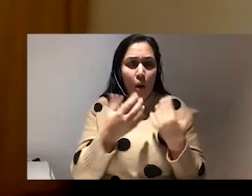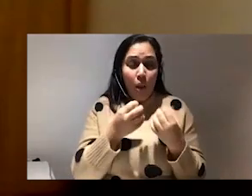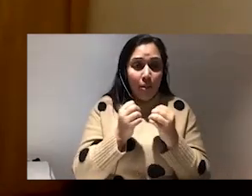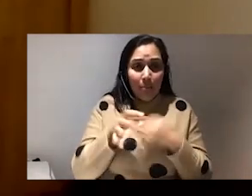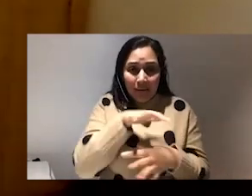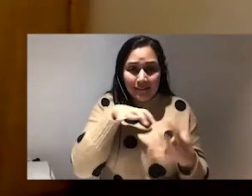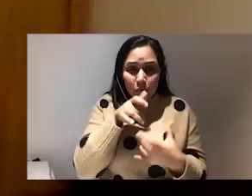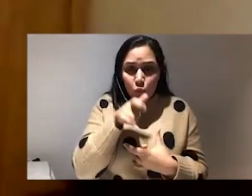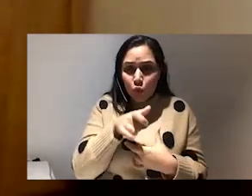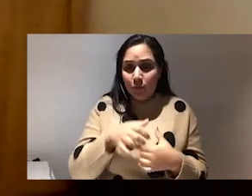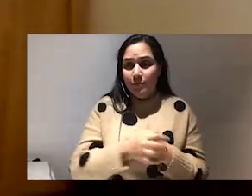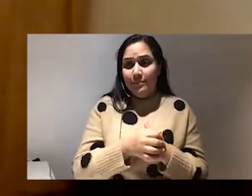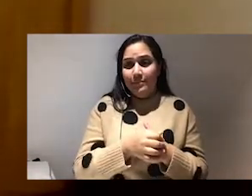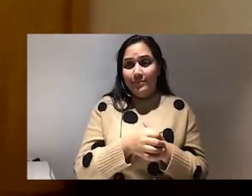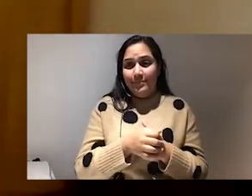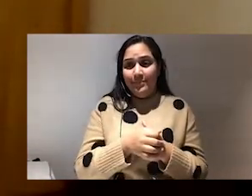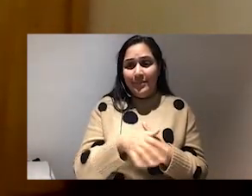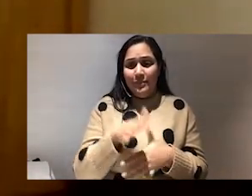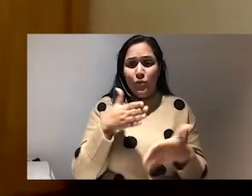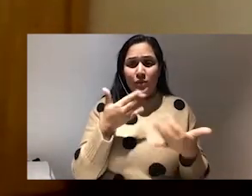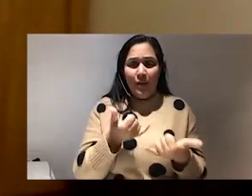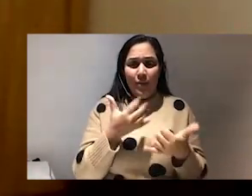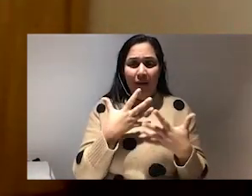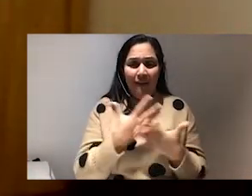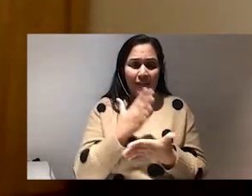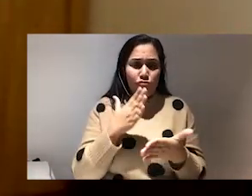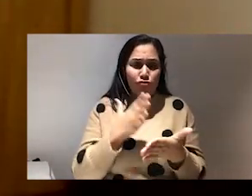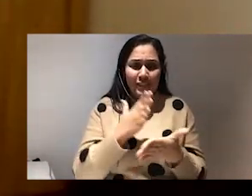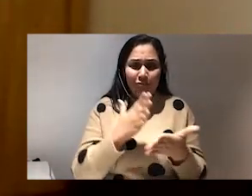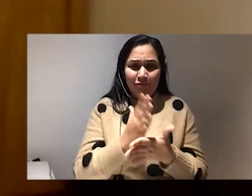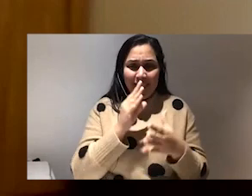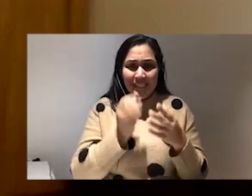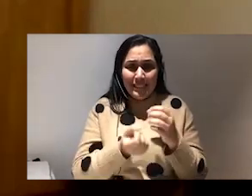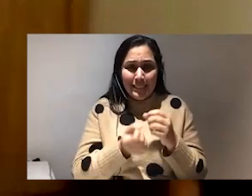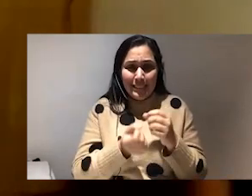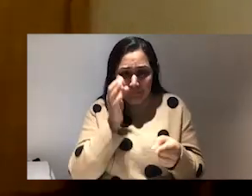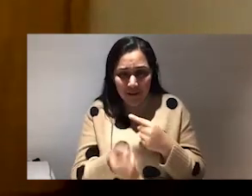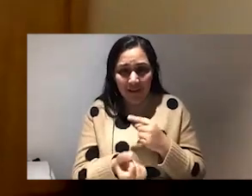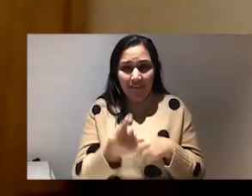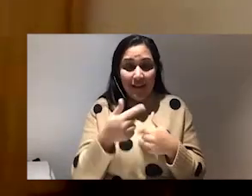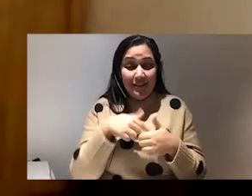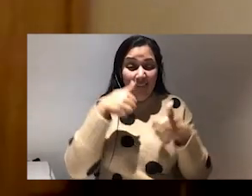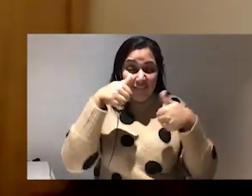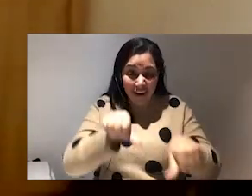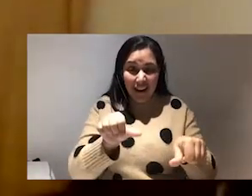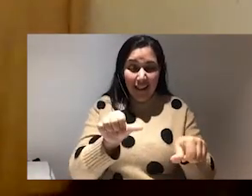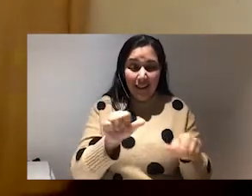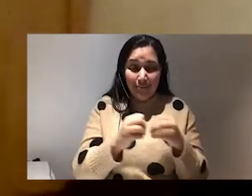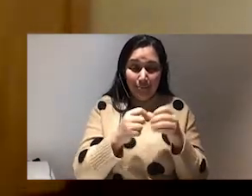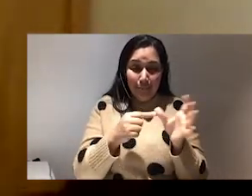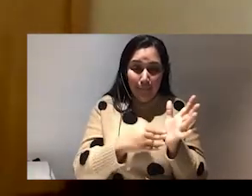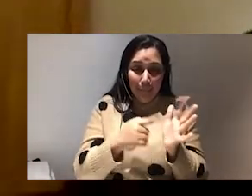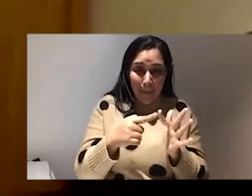But today we have a really, really special event, the final event, the final BAME online of the year